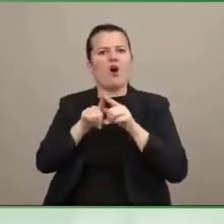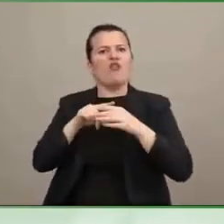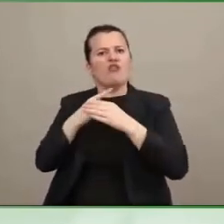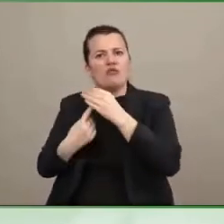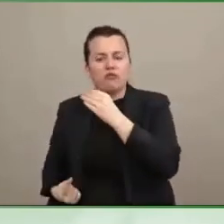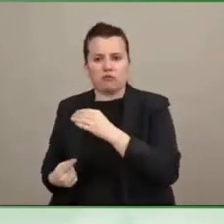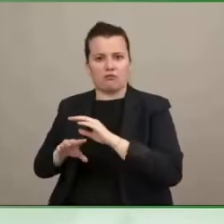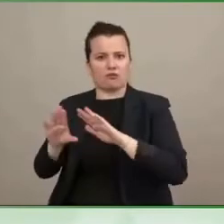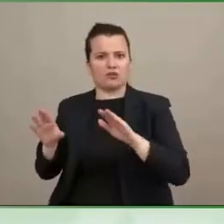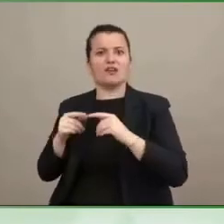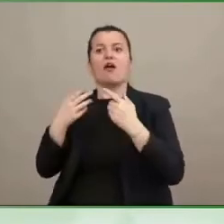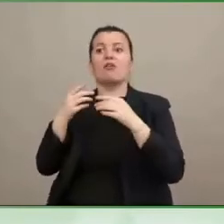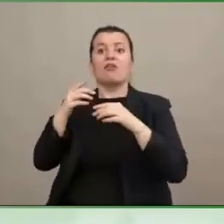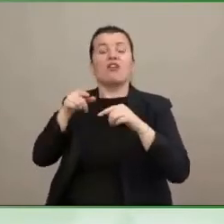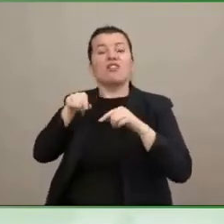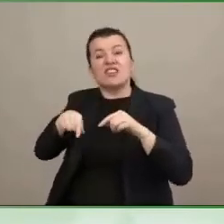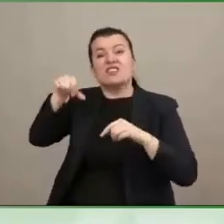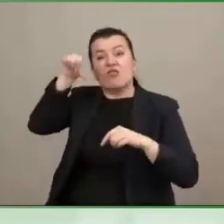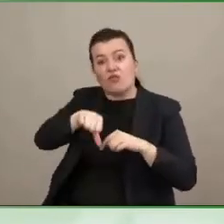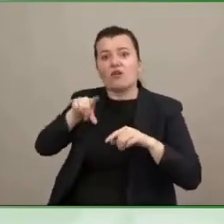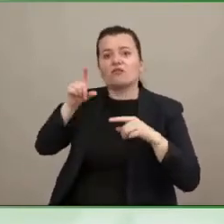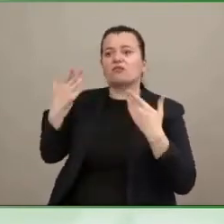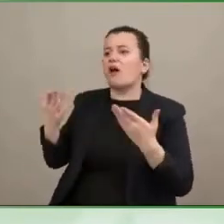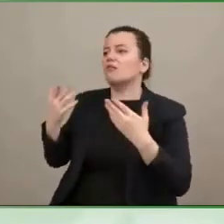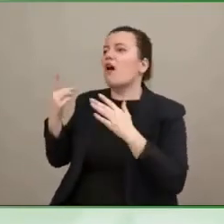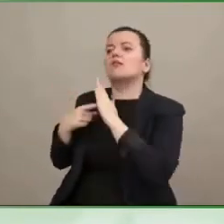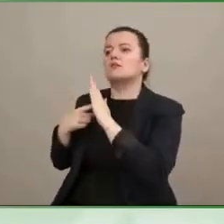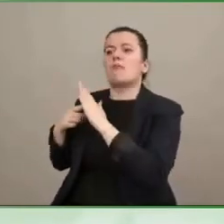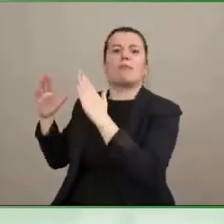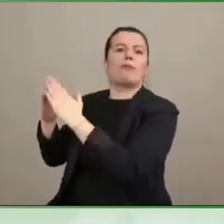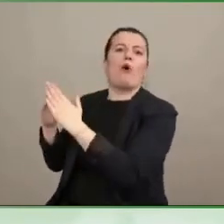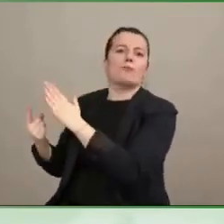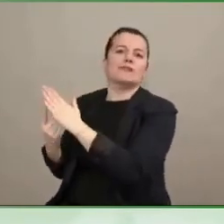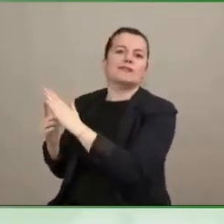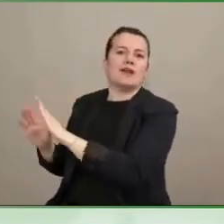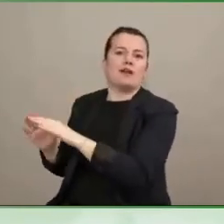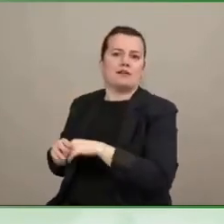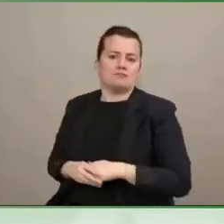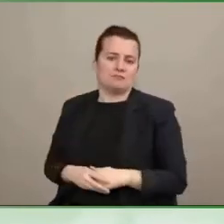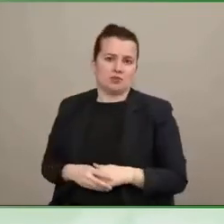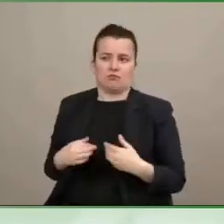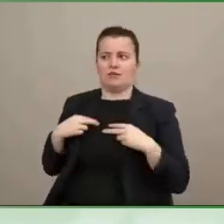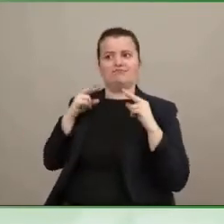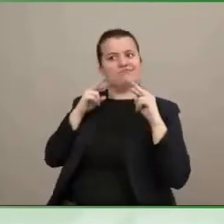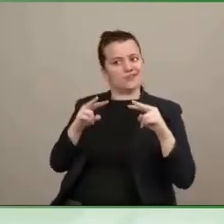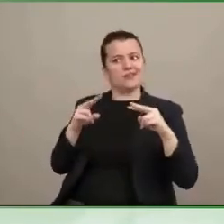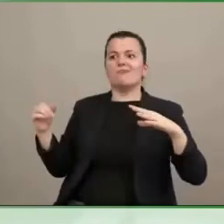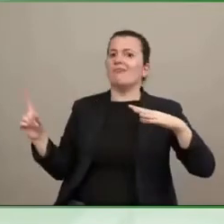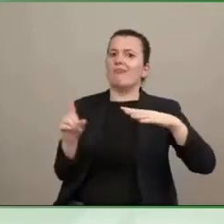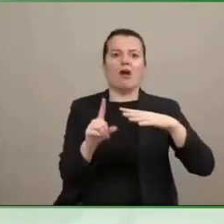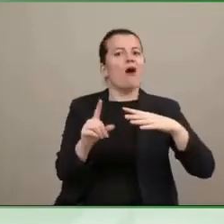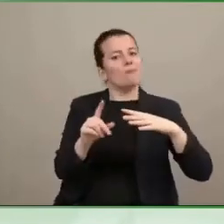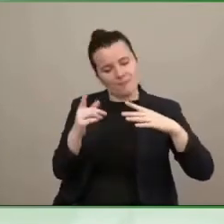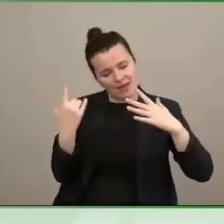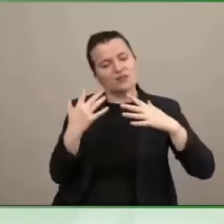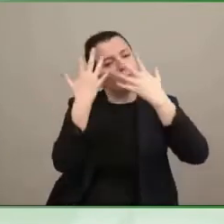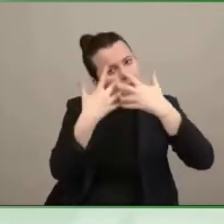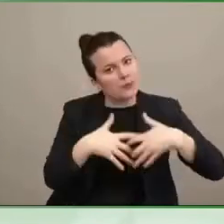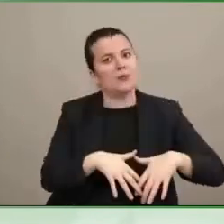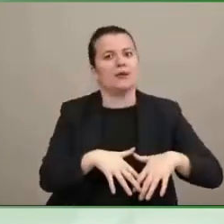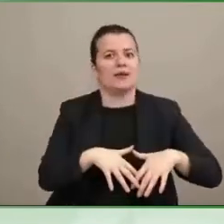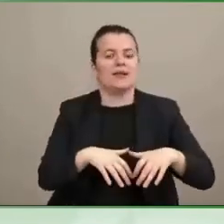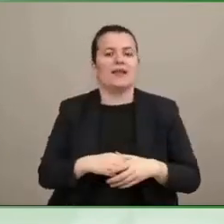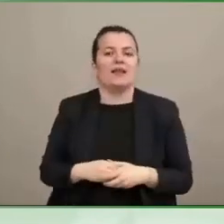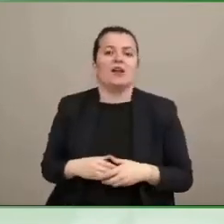been involved also with health. One last thing about inclusion, I would say this past